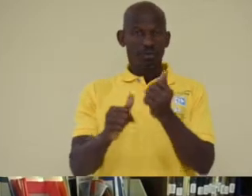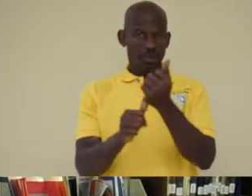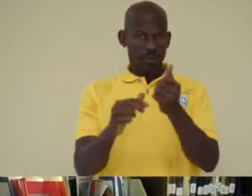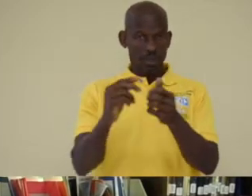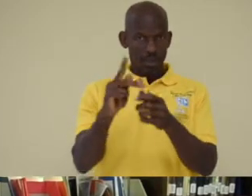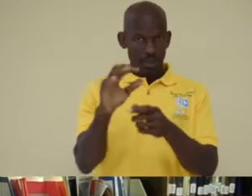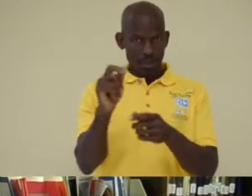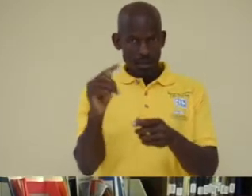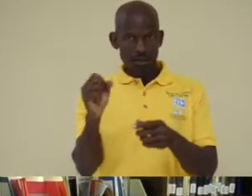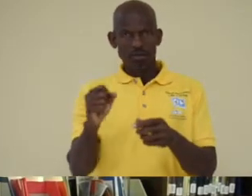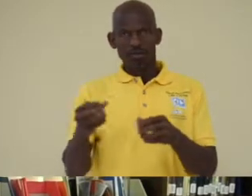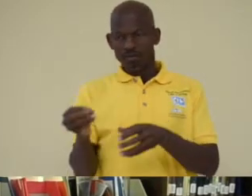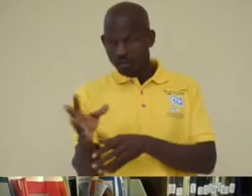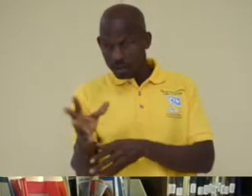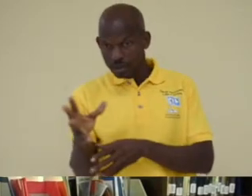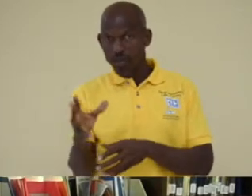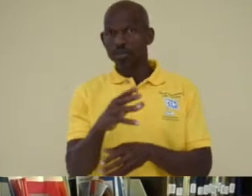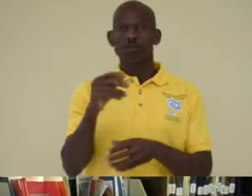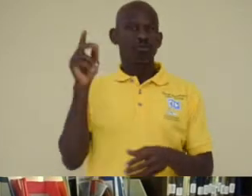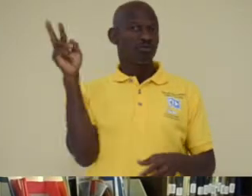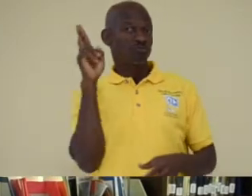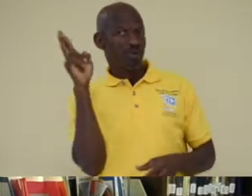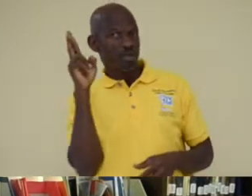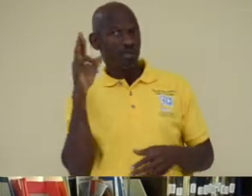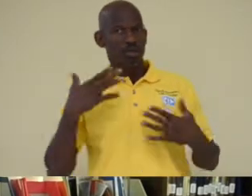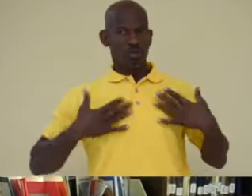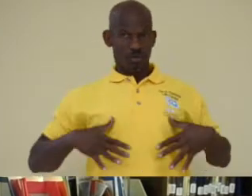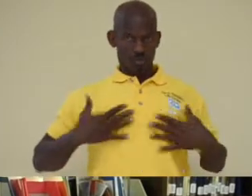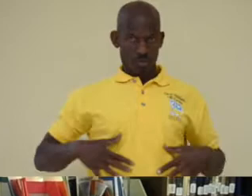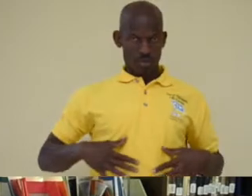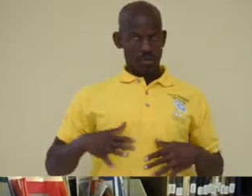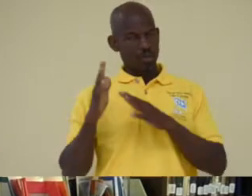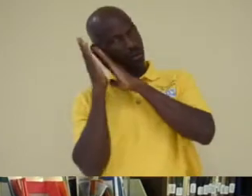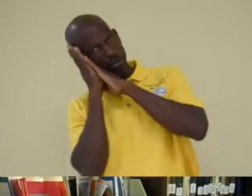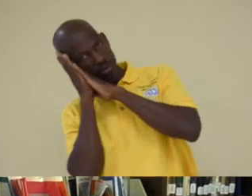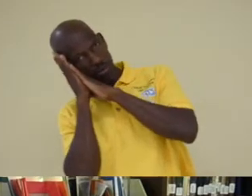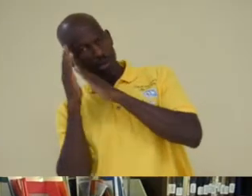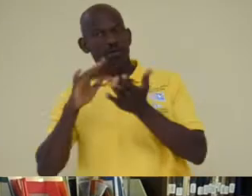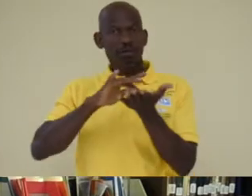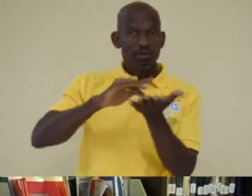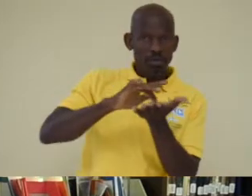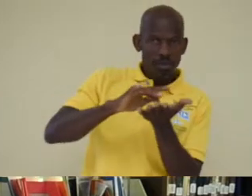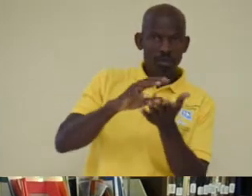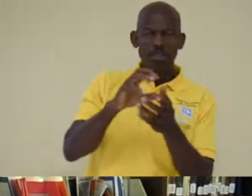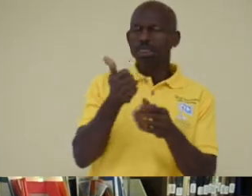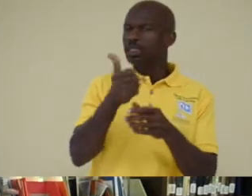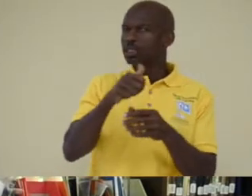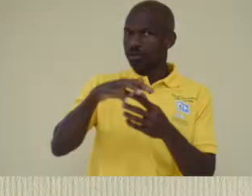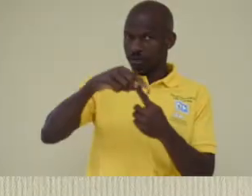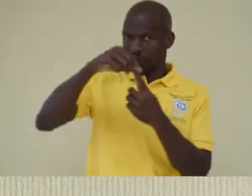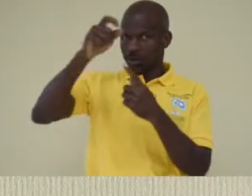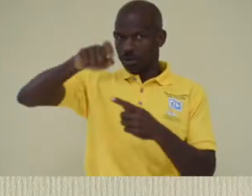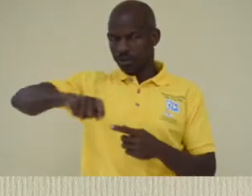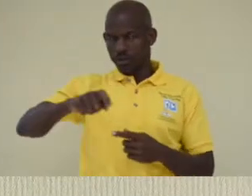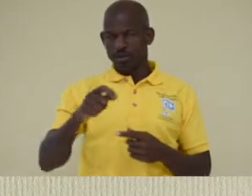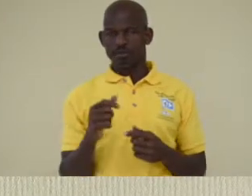flashlights with extra batteries, radios, clothing, bedding, medication, and any other special items.